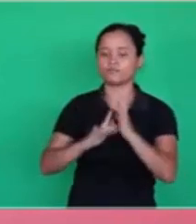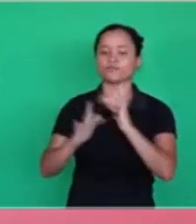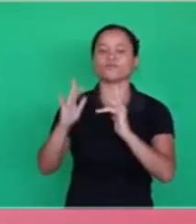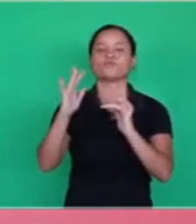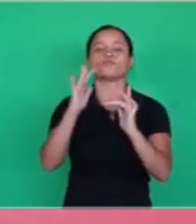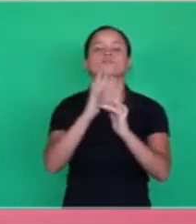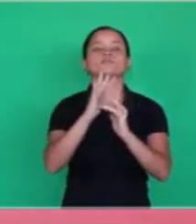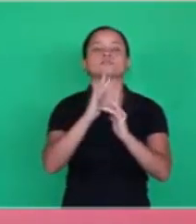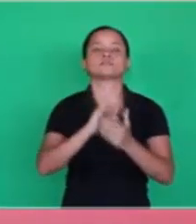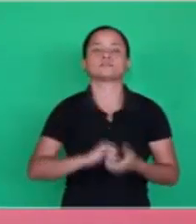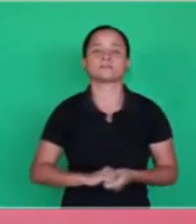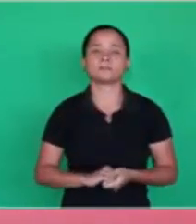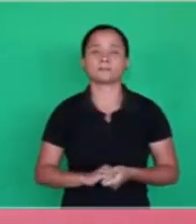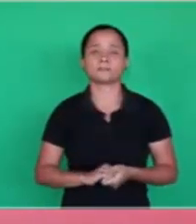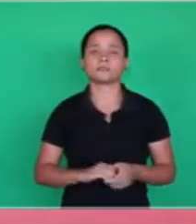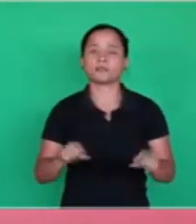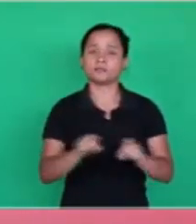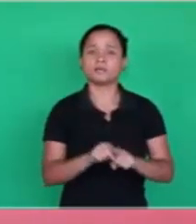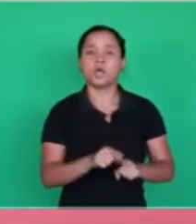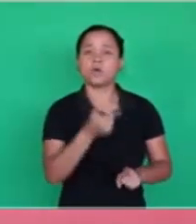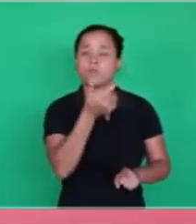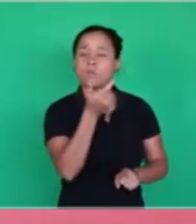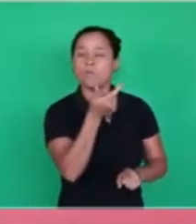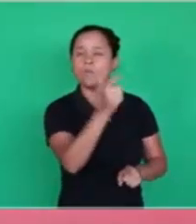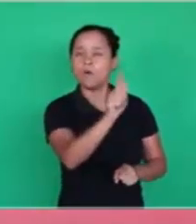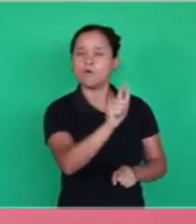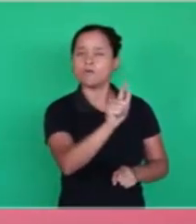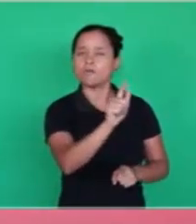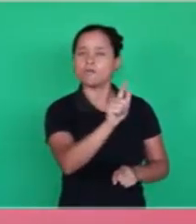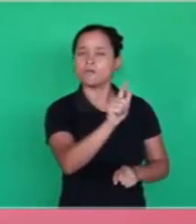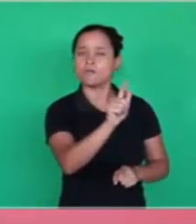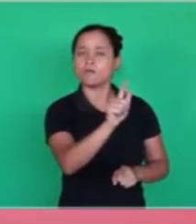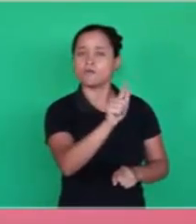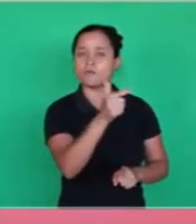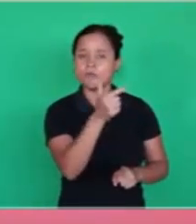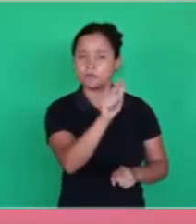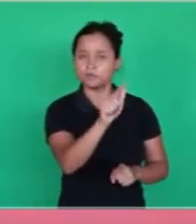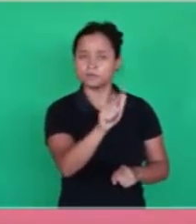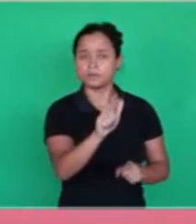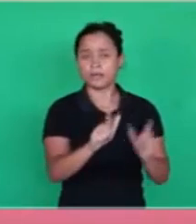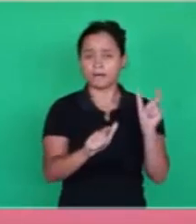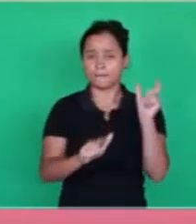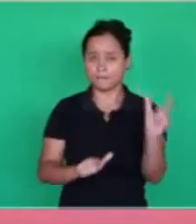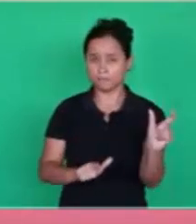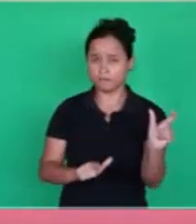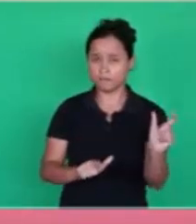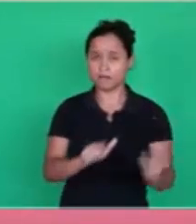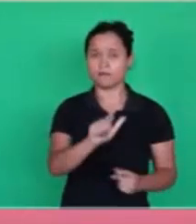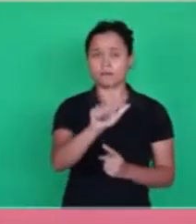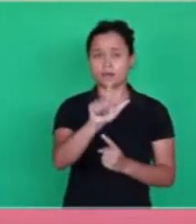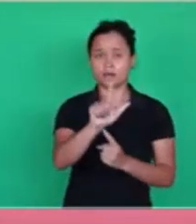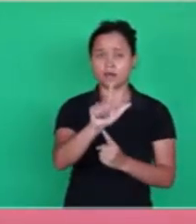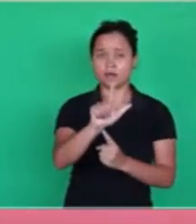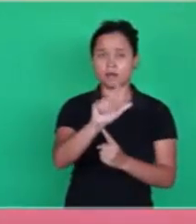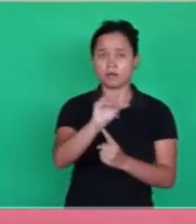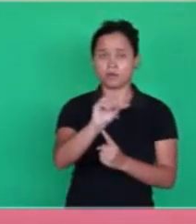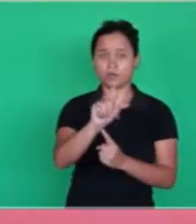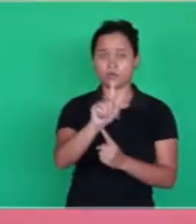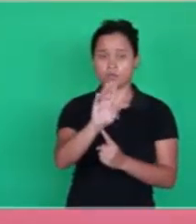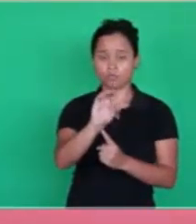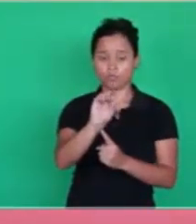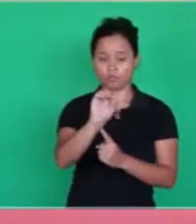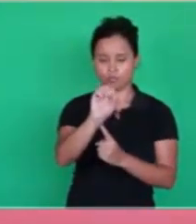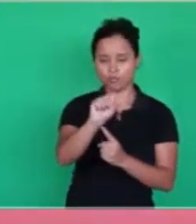Is there another word? Yes, there is. The word logos in the New